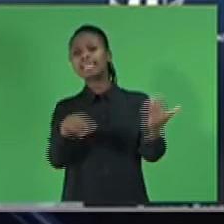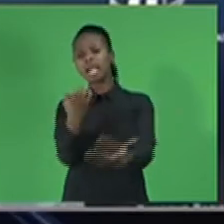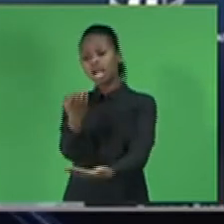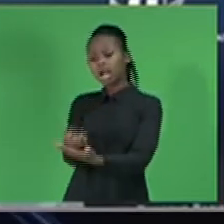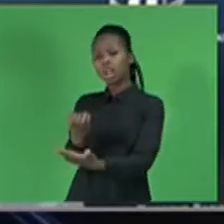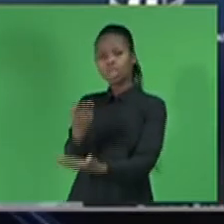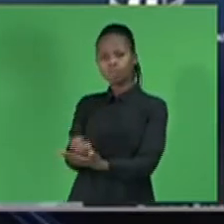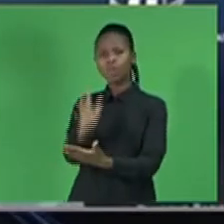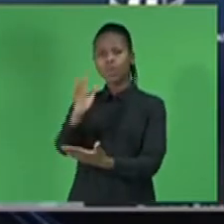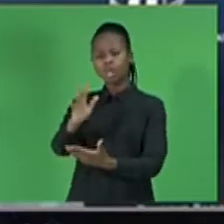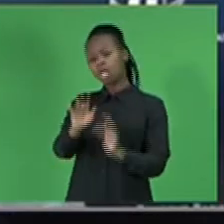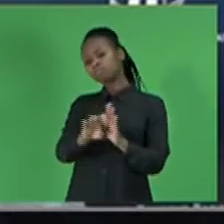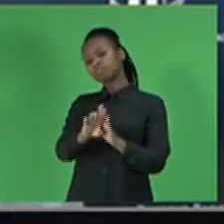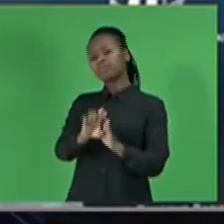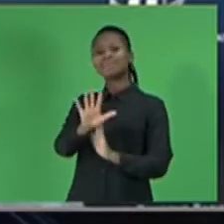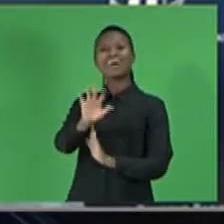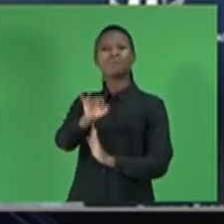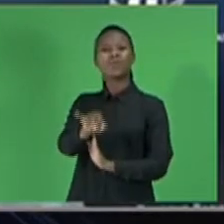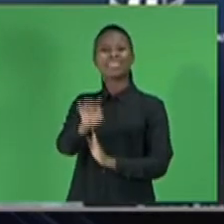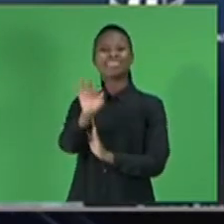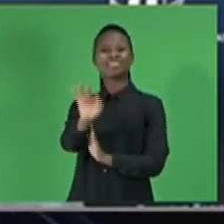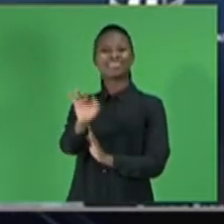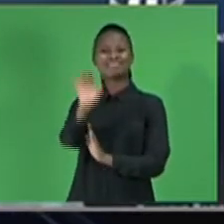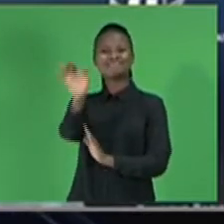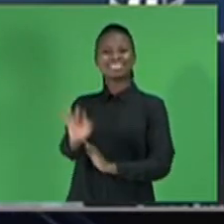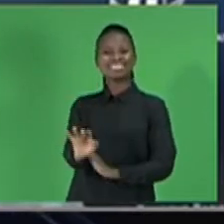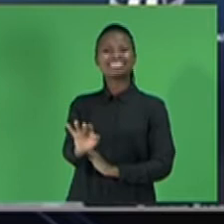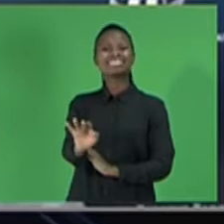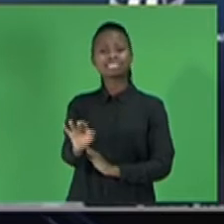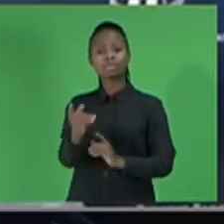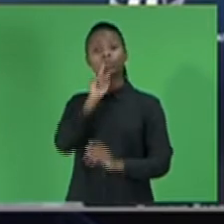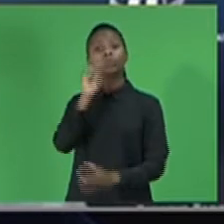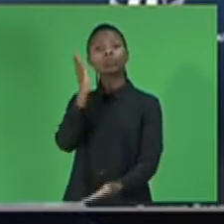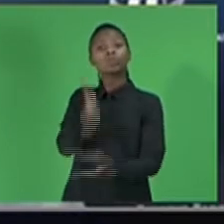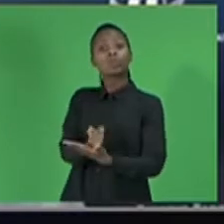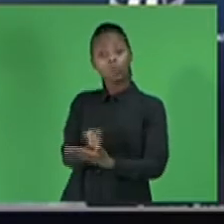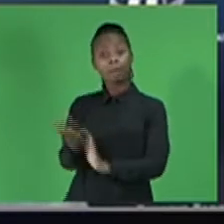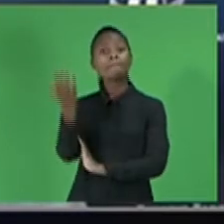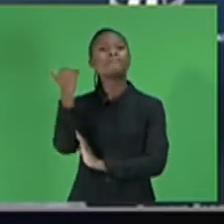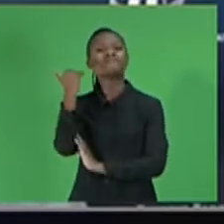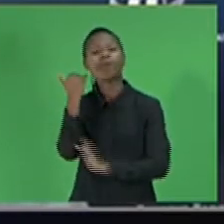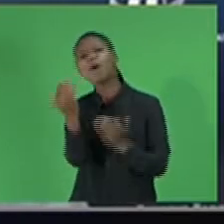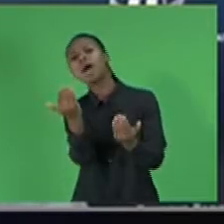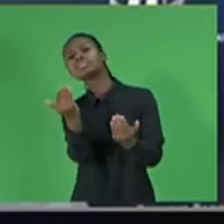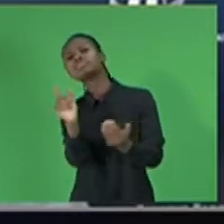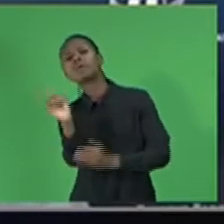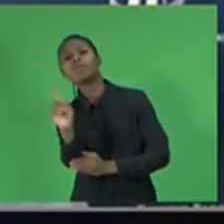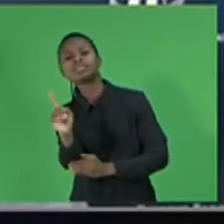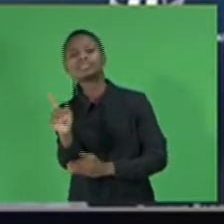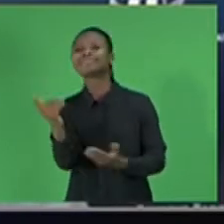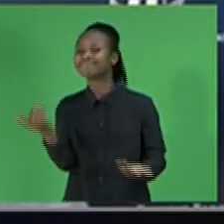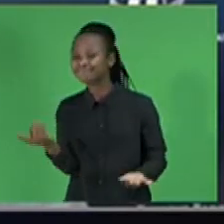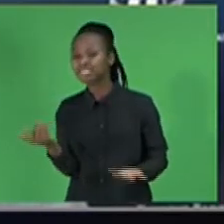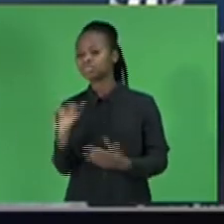year, despite the much larger negative effect on output than was previously estimated from the